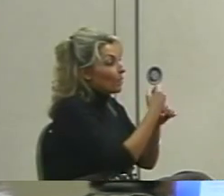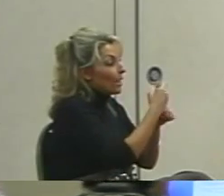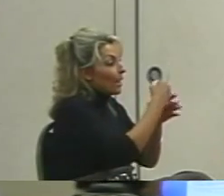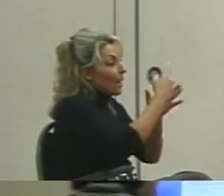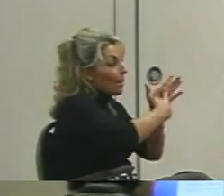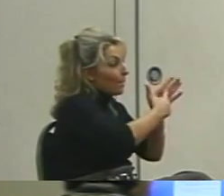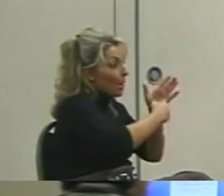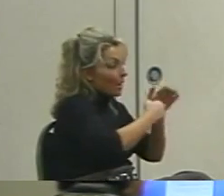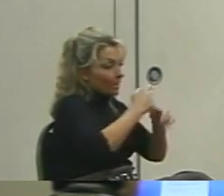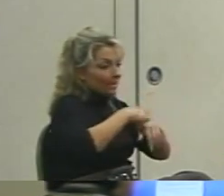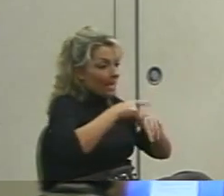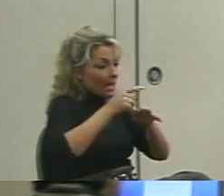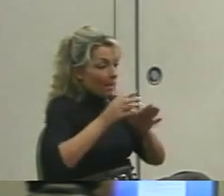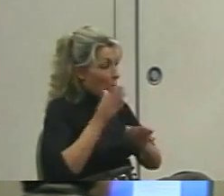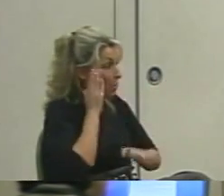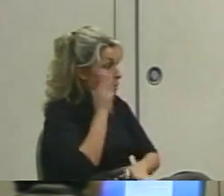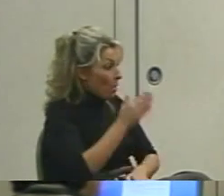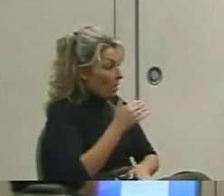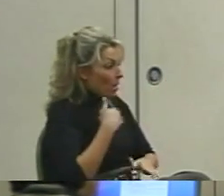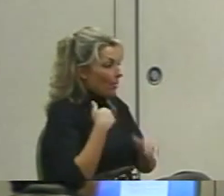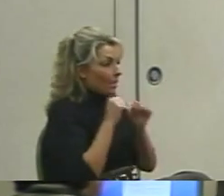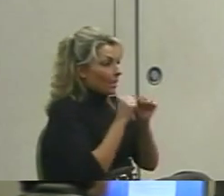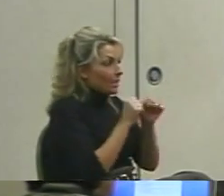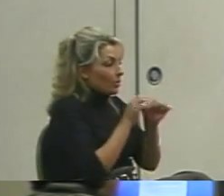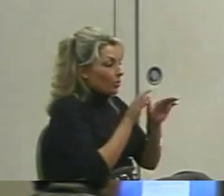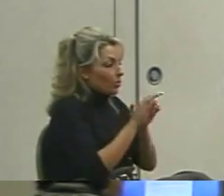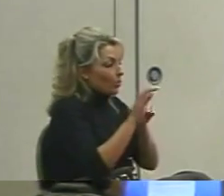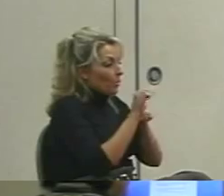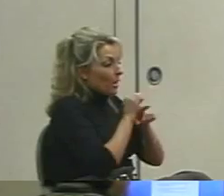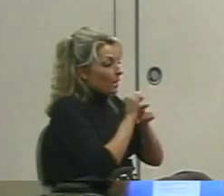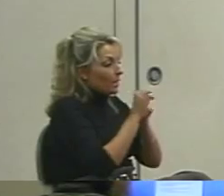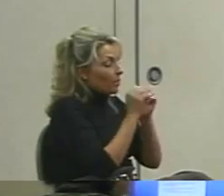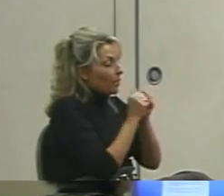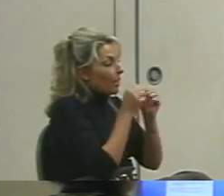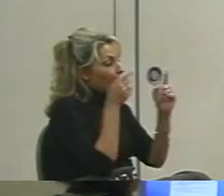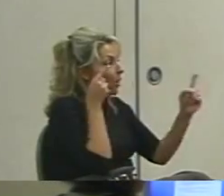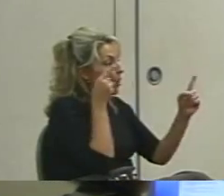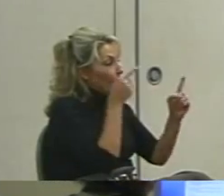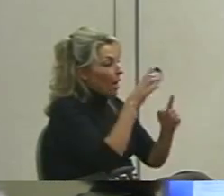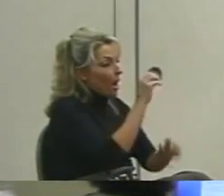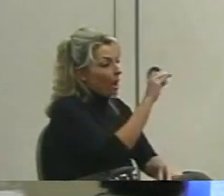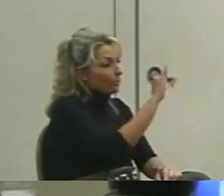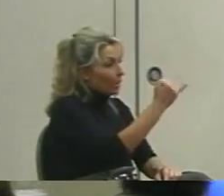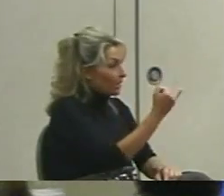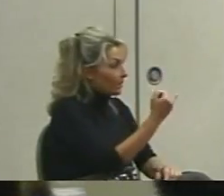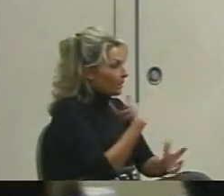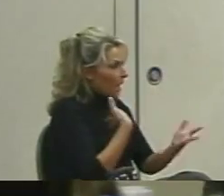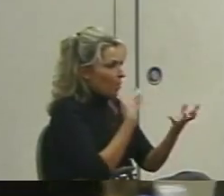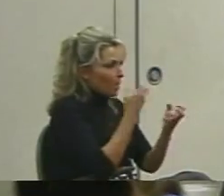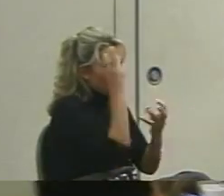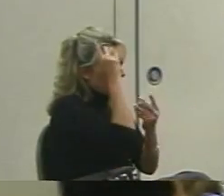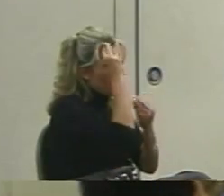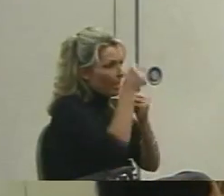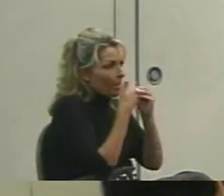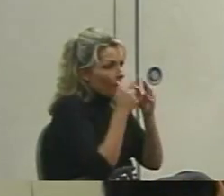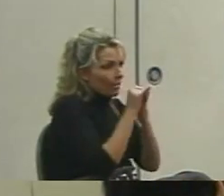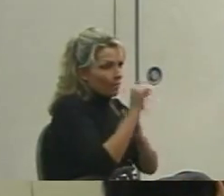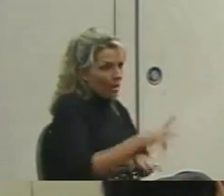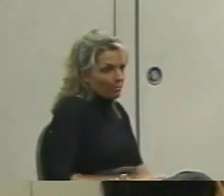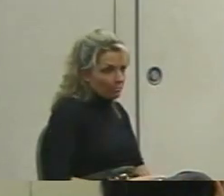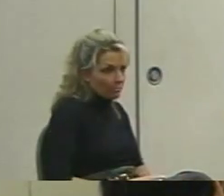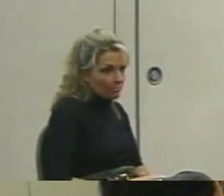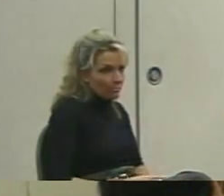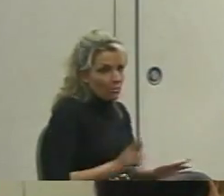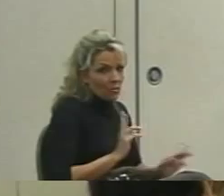And I'm going to continue on. We're going to do some practice with objectives. So I want you, while we're doing this, to be thinking about that. Ready,